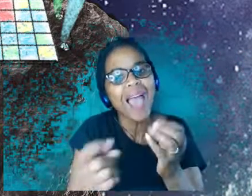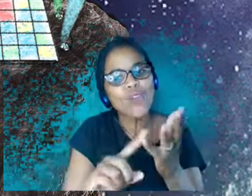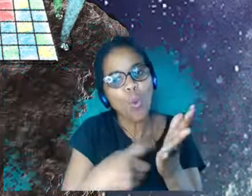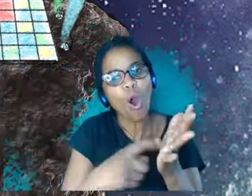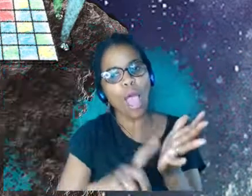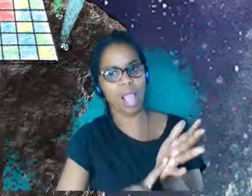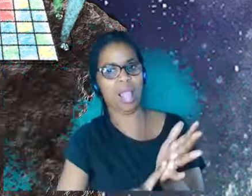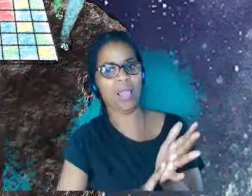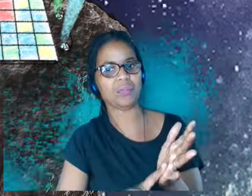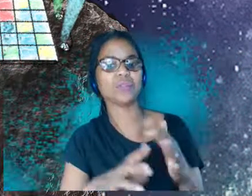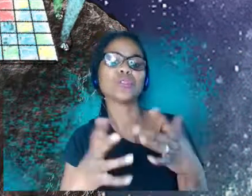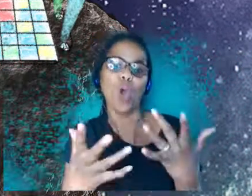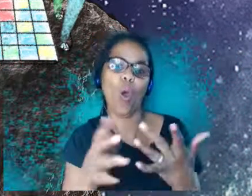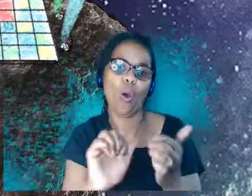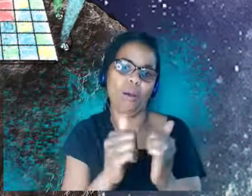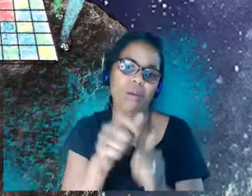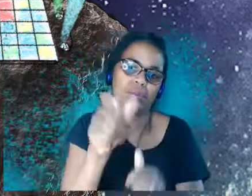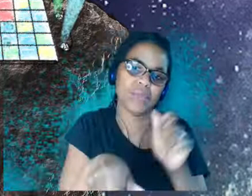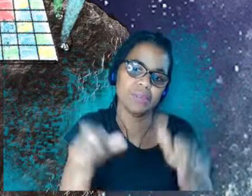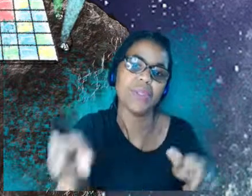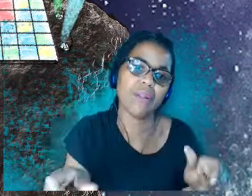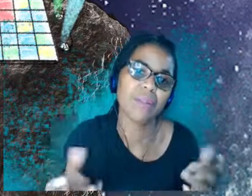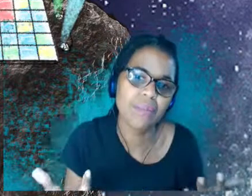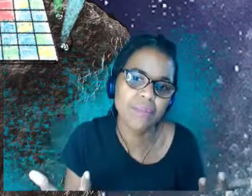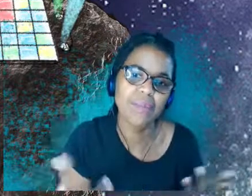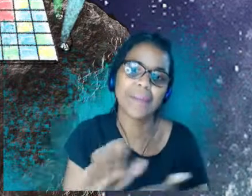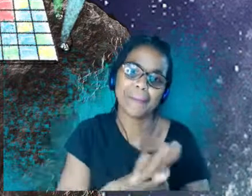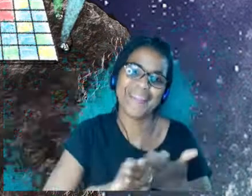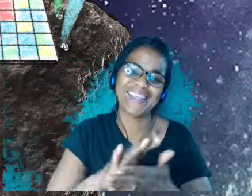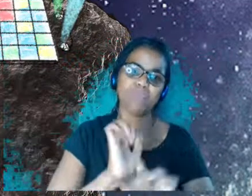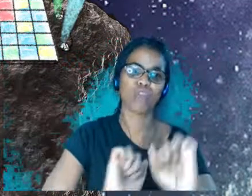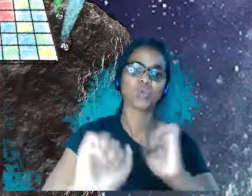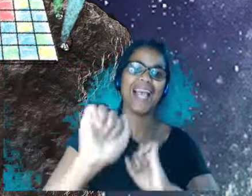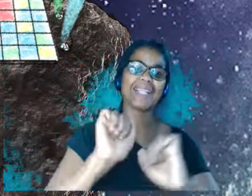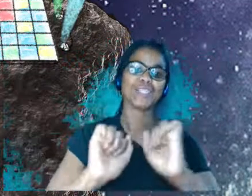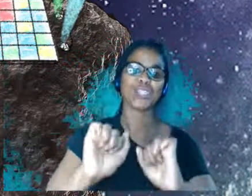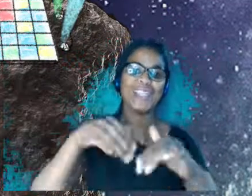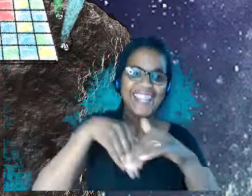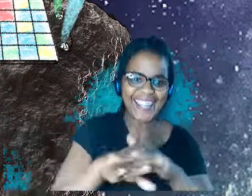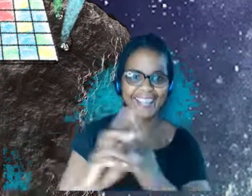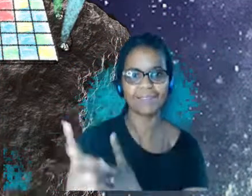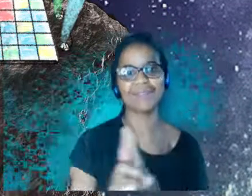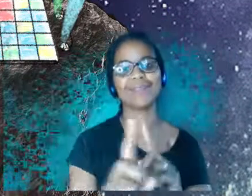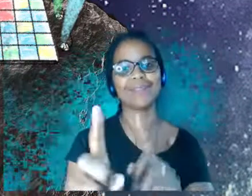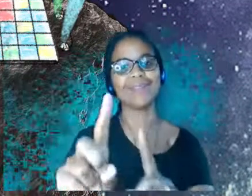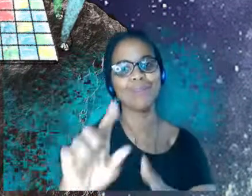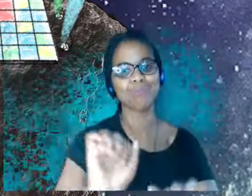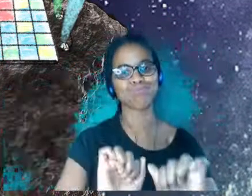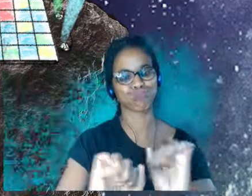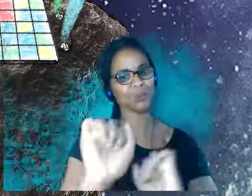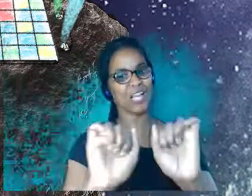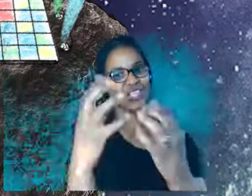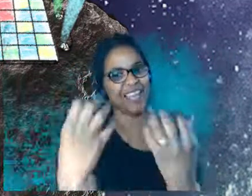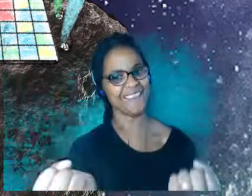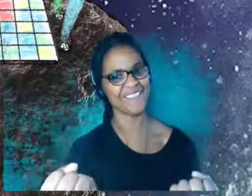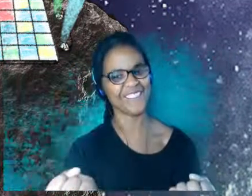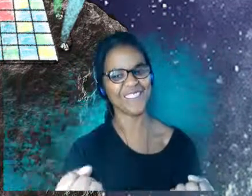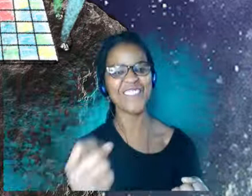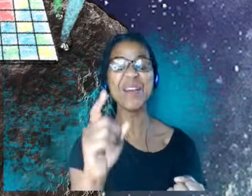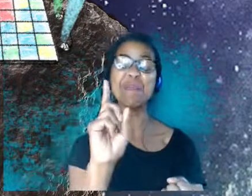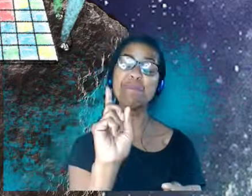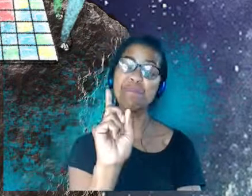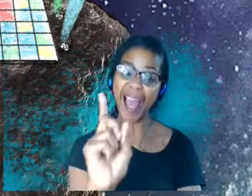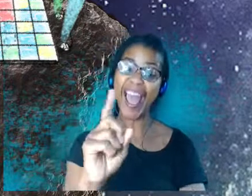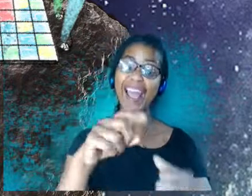That kind of aids in the protection, but also once you're in a space, because you have these one-on-one conversations